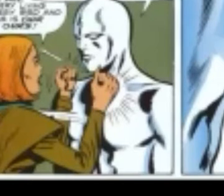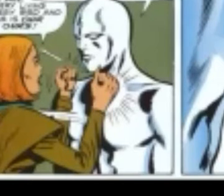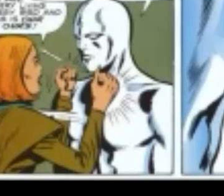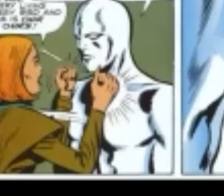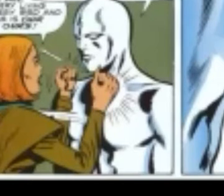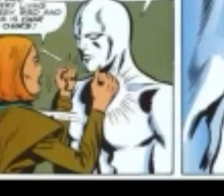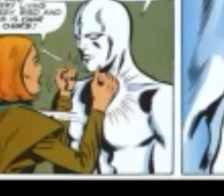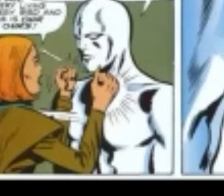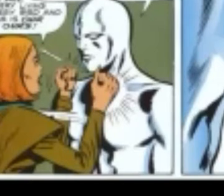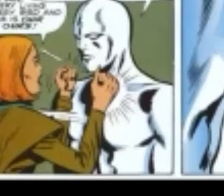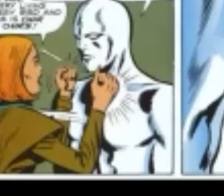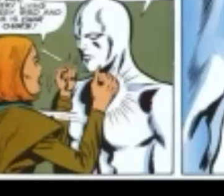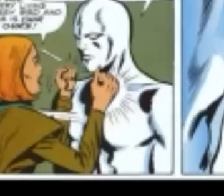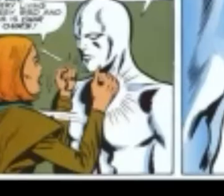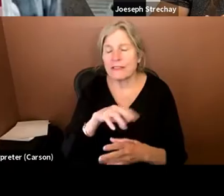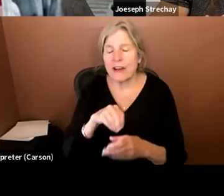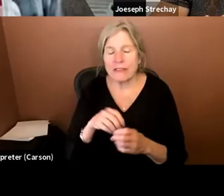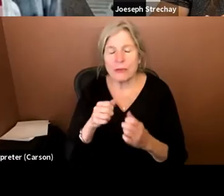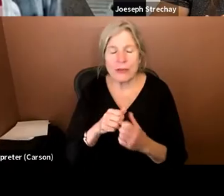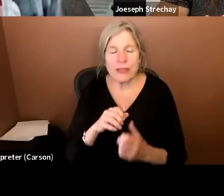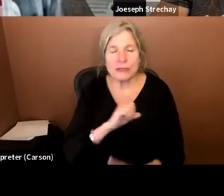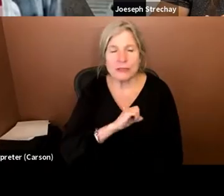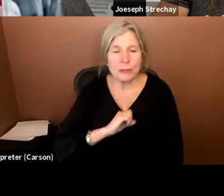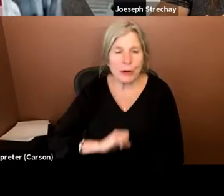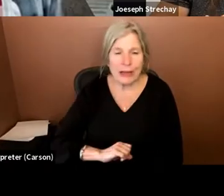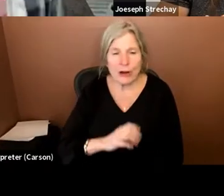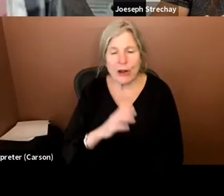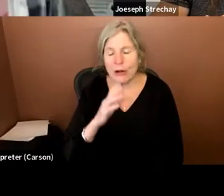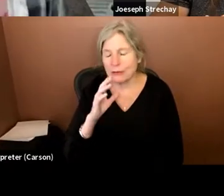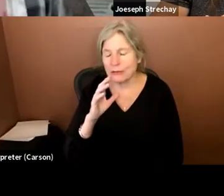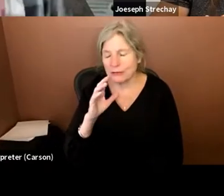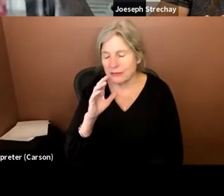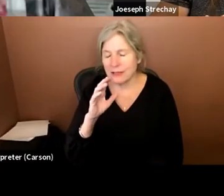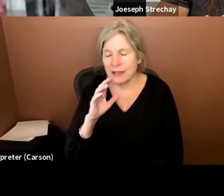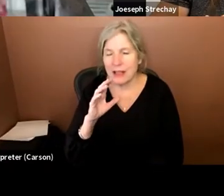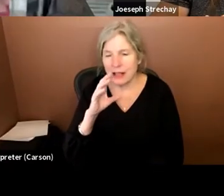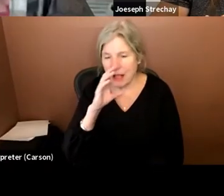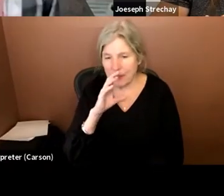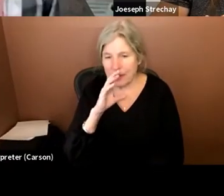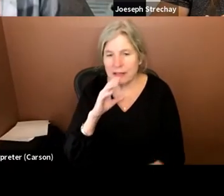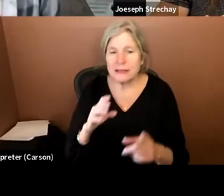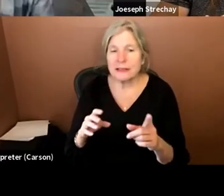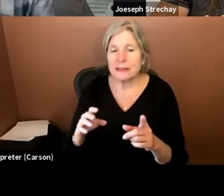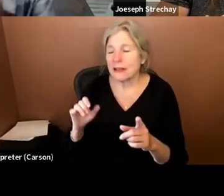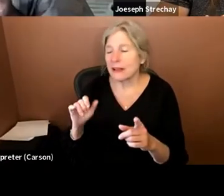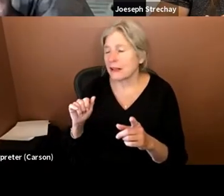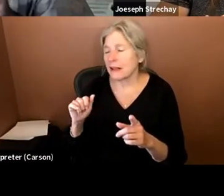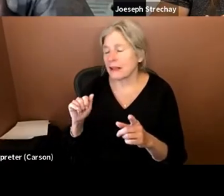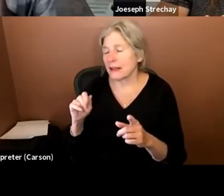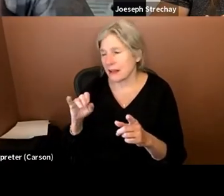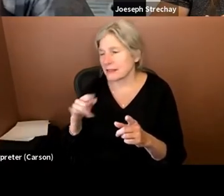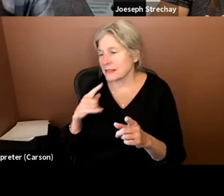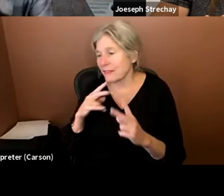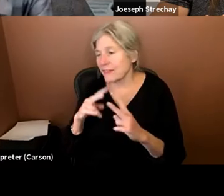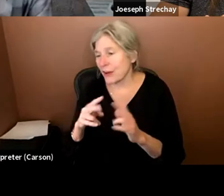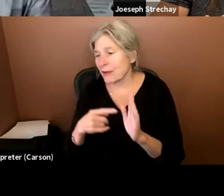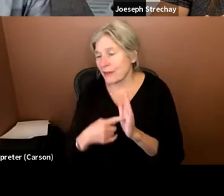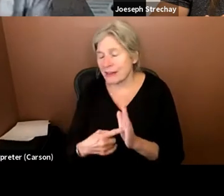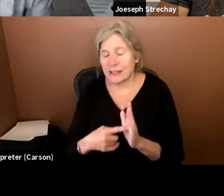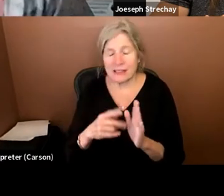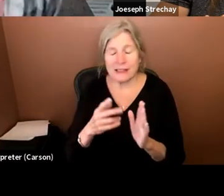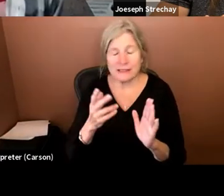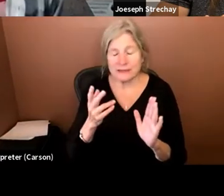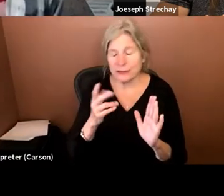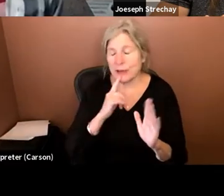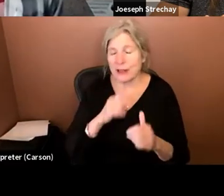often involved in superhero comics. Yeah. And, and also very reflective of real life, right? I mean, it's not as easy as we